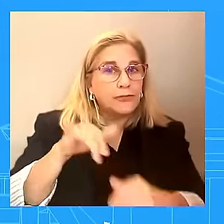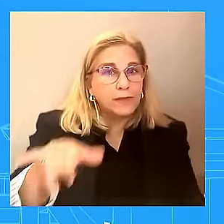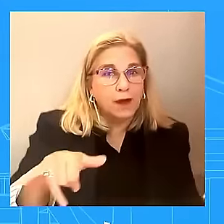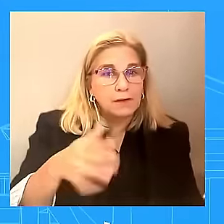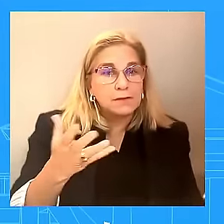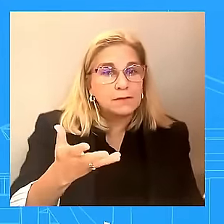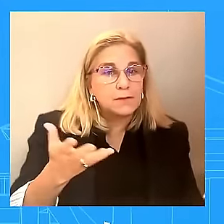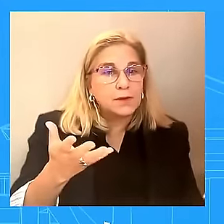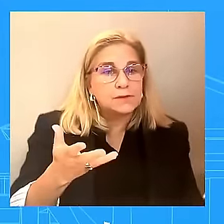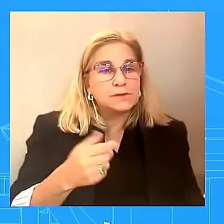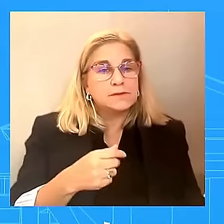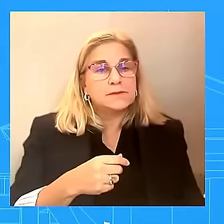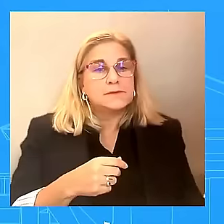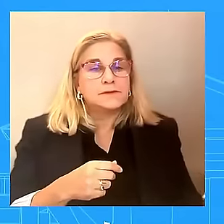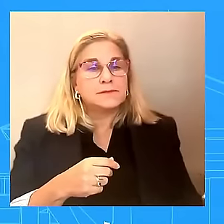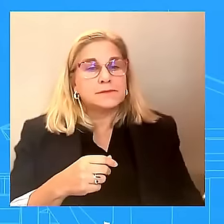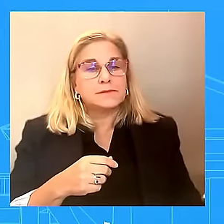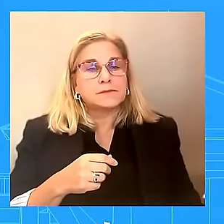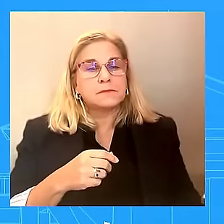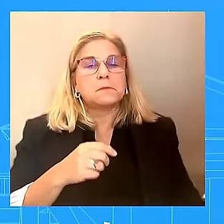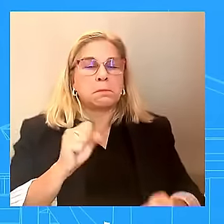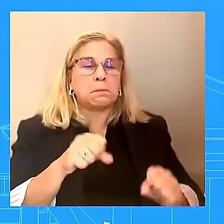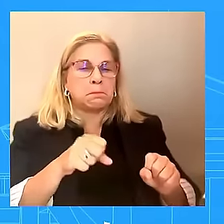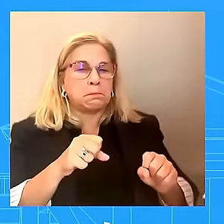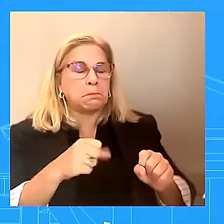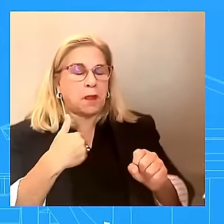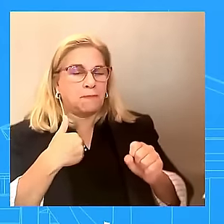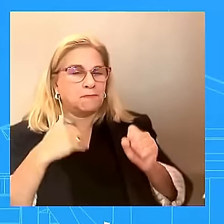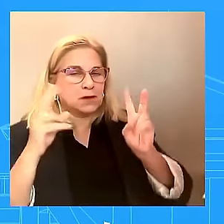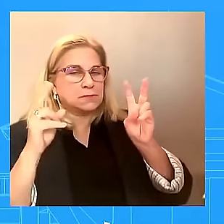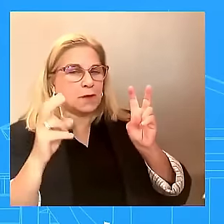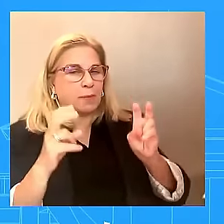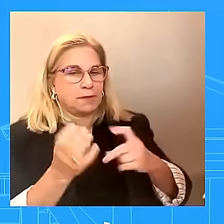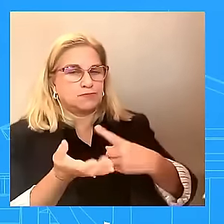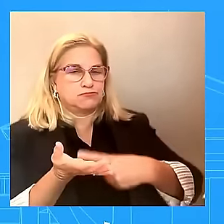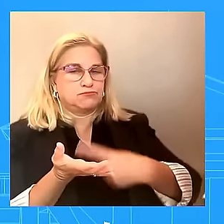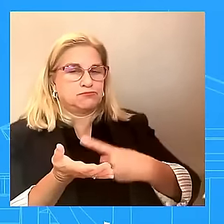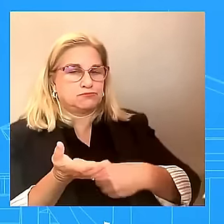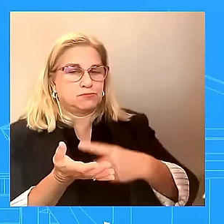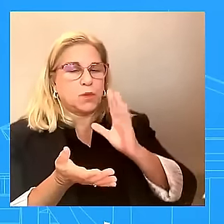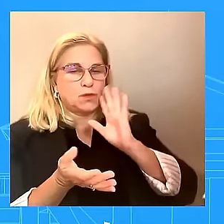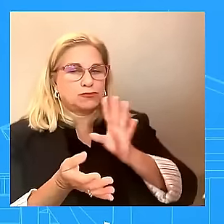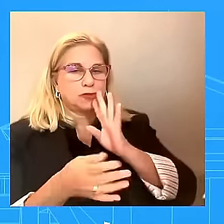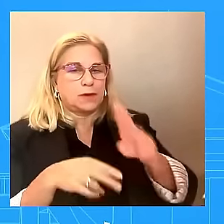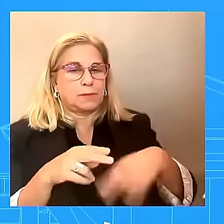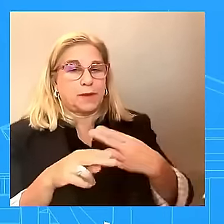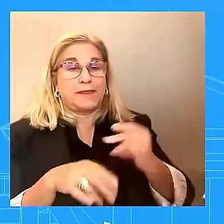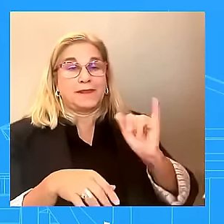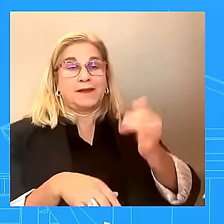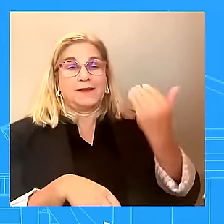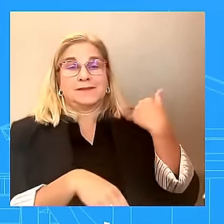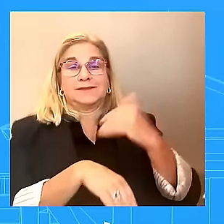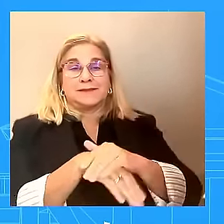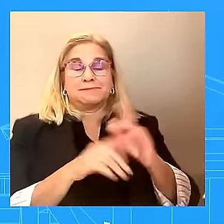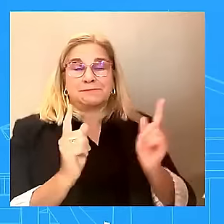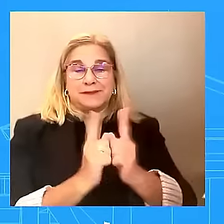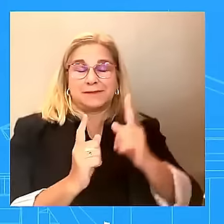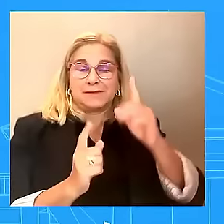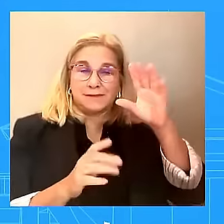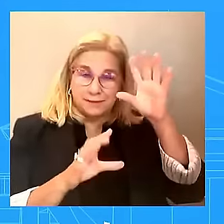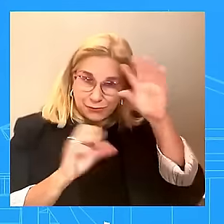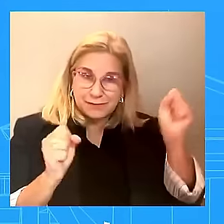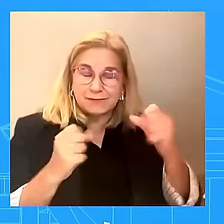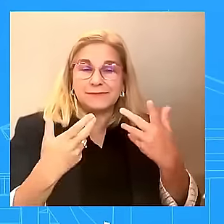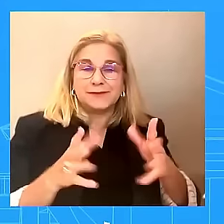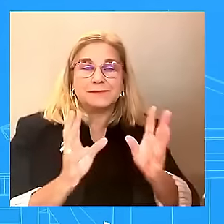and both Presidents saw each other recently, just yesterday. They've had multiple bilateral engagements. This is a continuation of